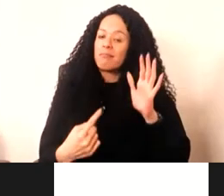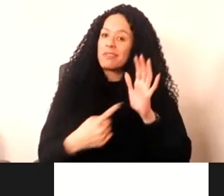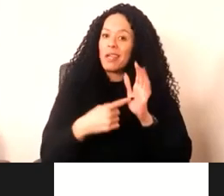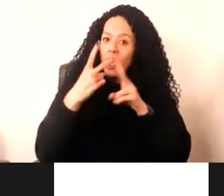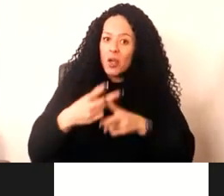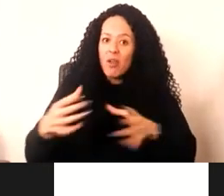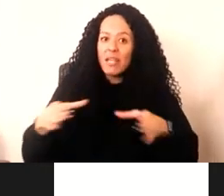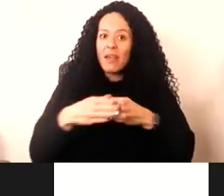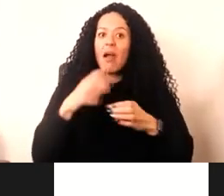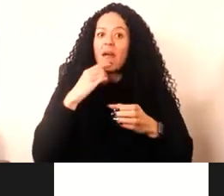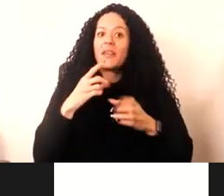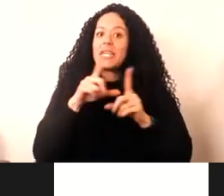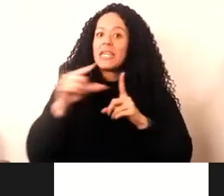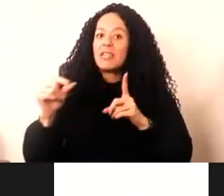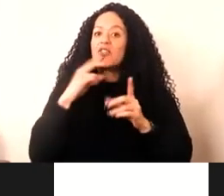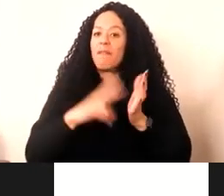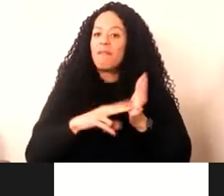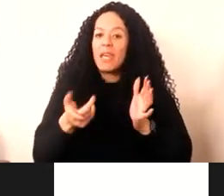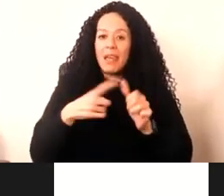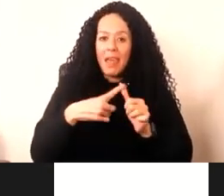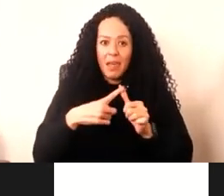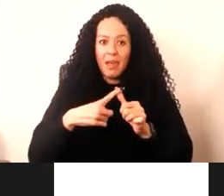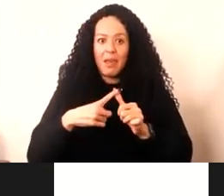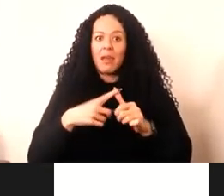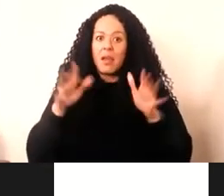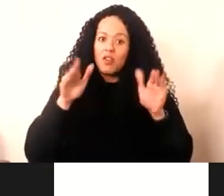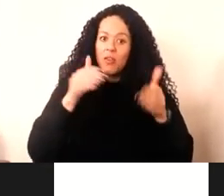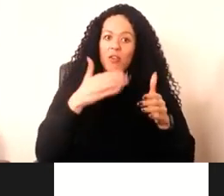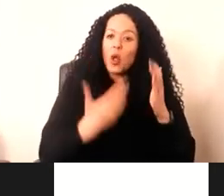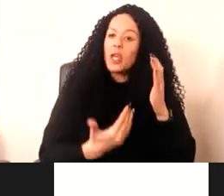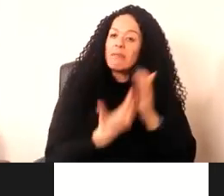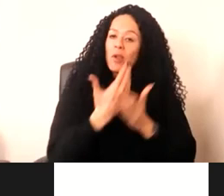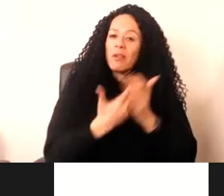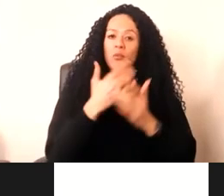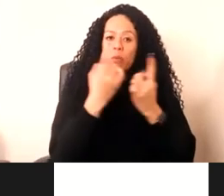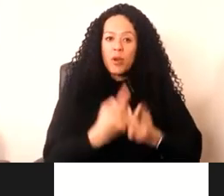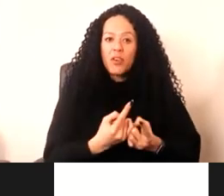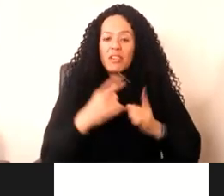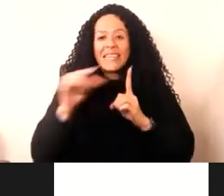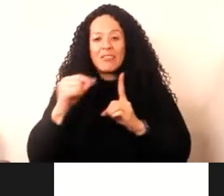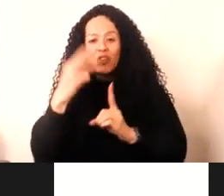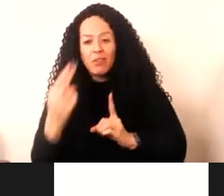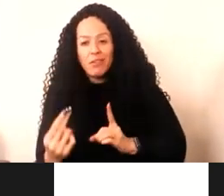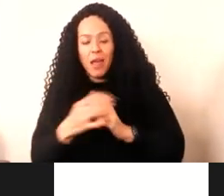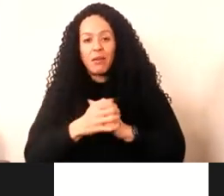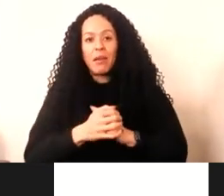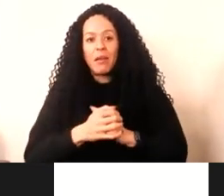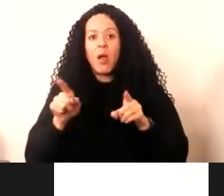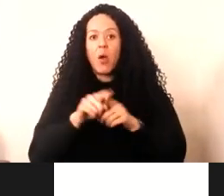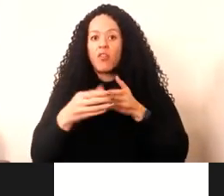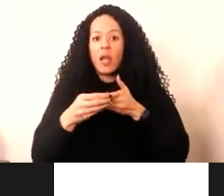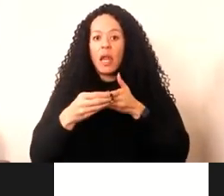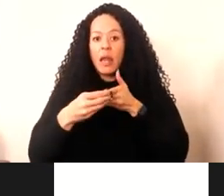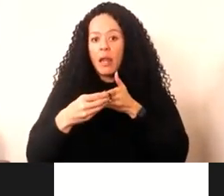the DNA. Her research focuses on contemporary product and digital design. She also leads the Museum's Rapid